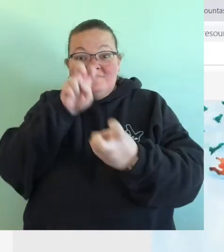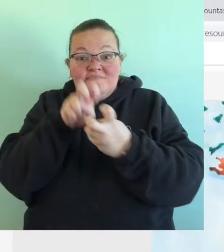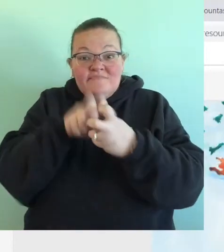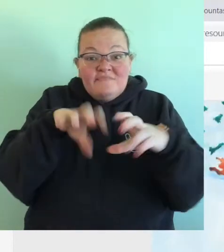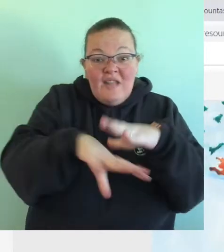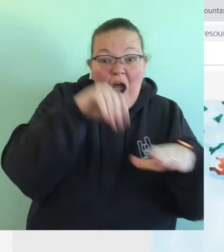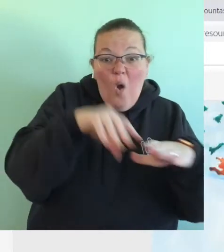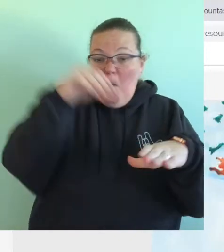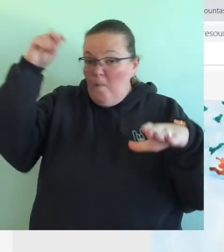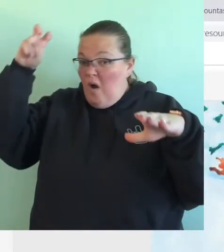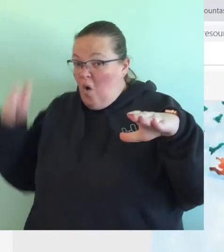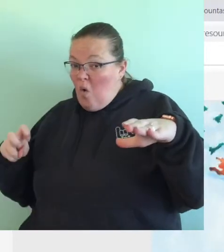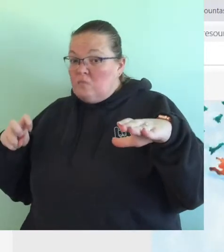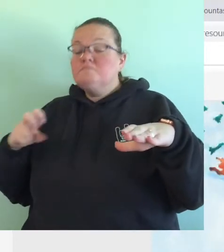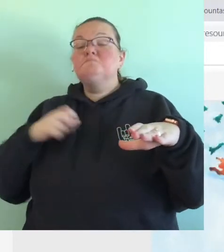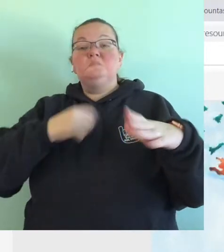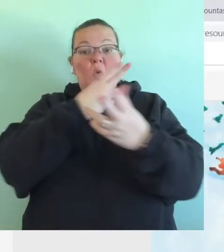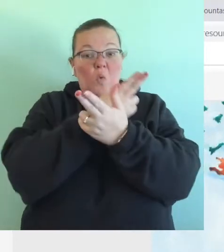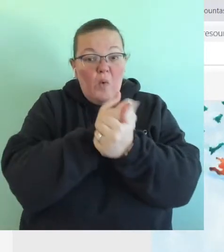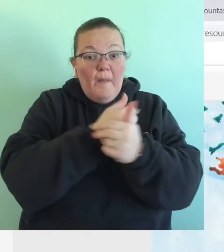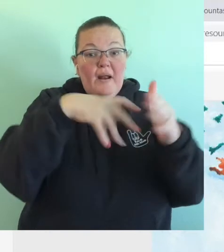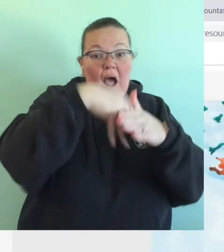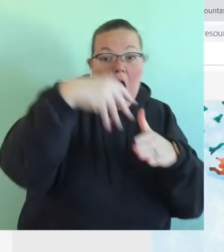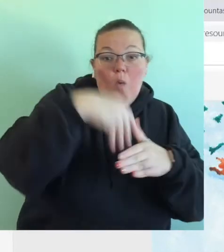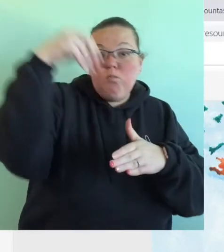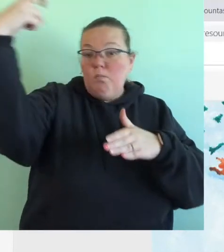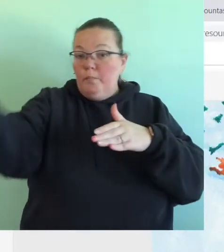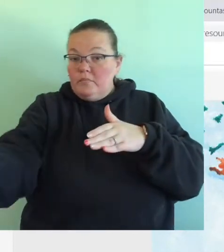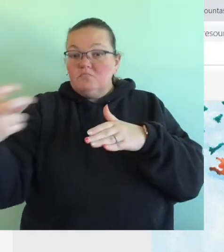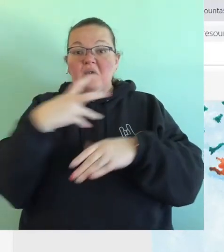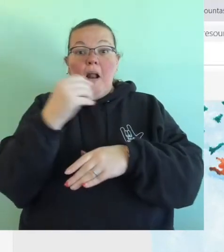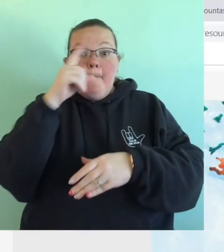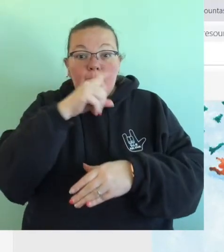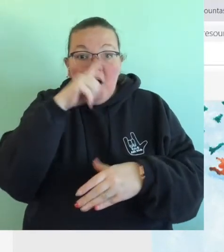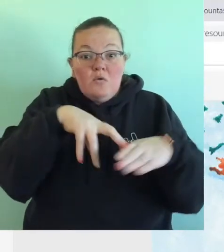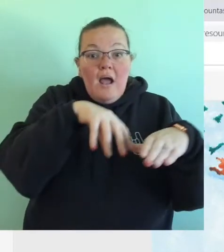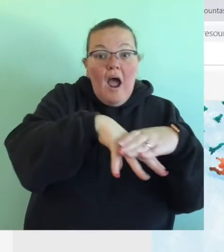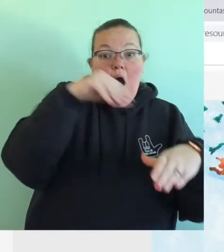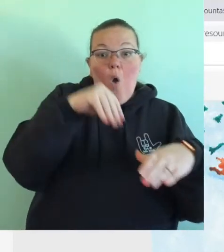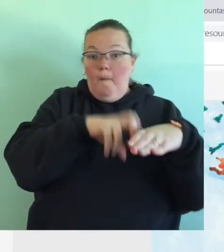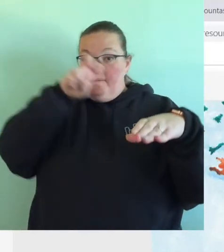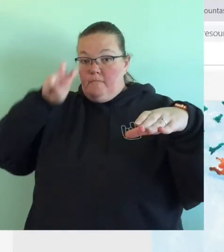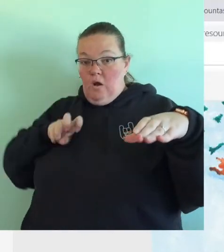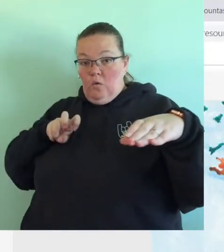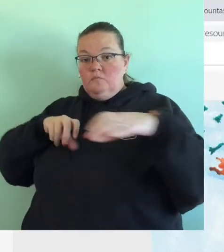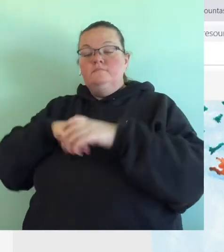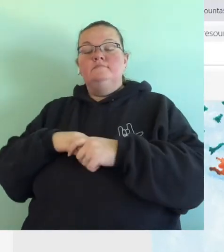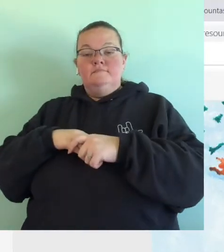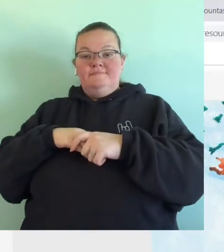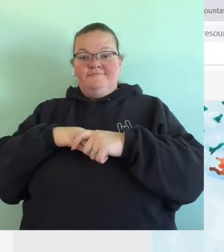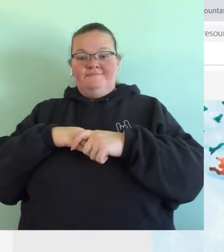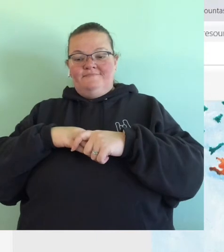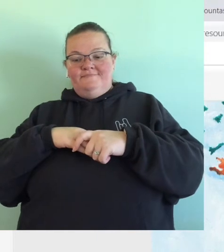The squirrel popped out of the mitten and the rabbit popped out of the mitten and the mouse popped out of the mitten.